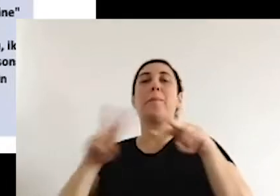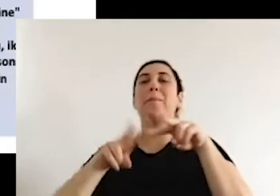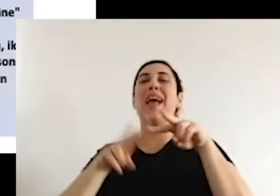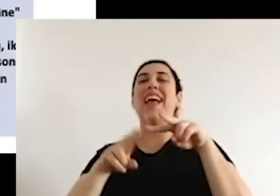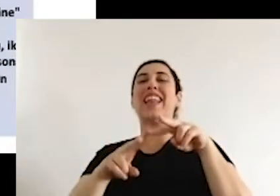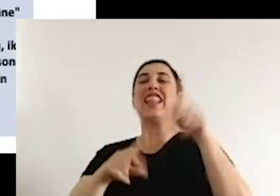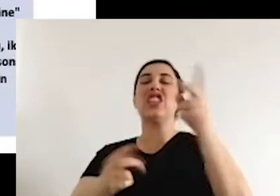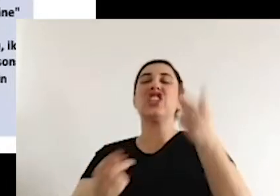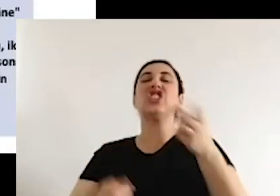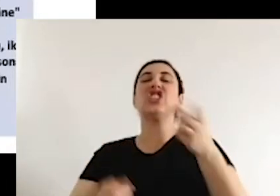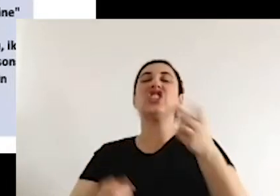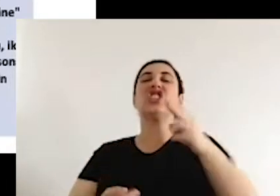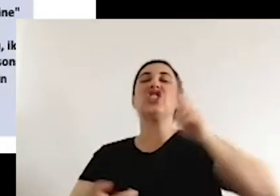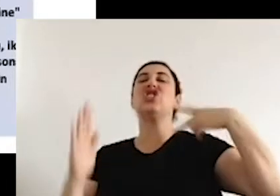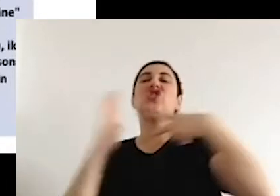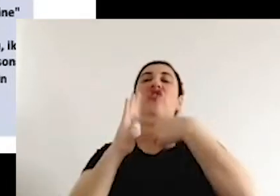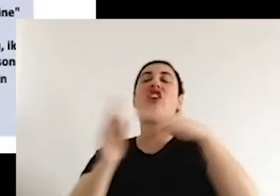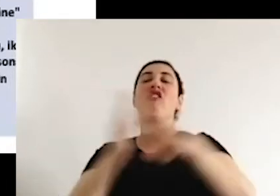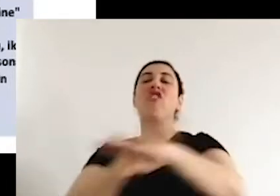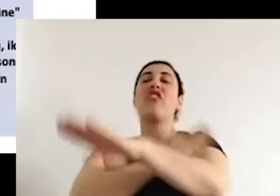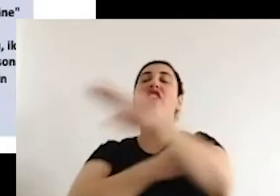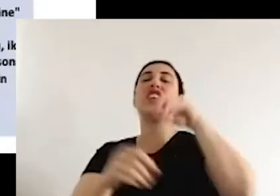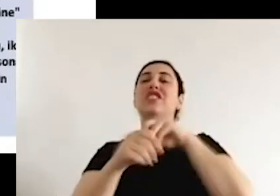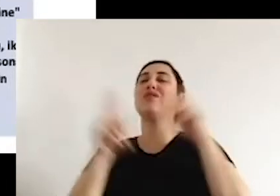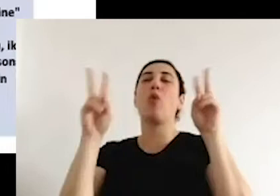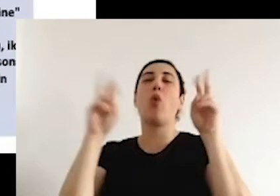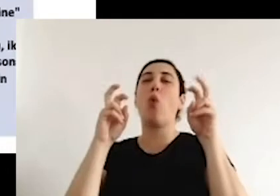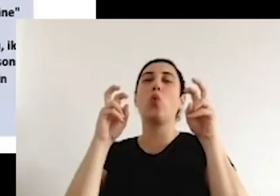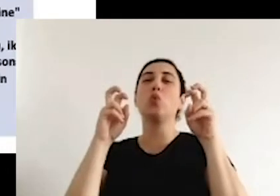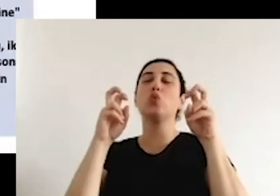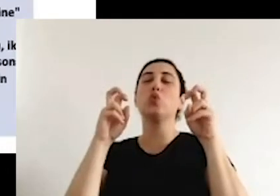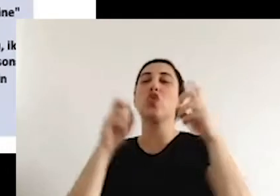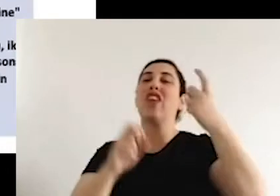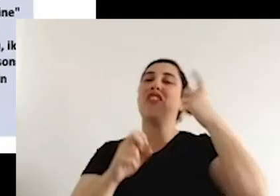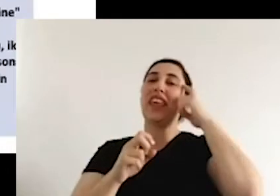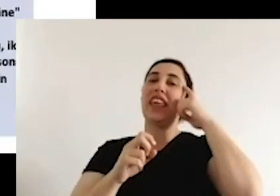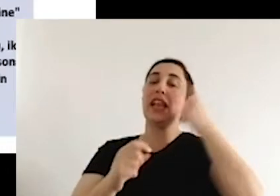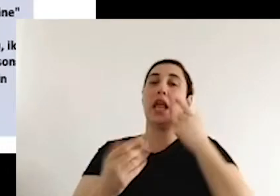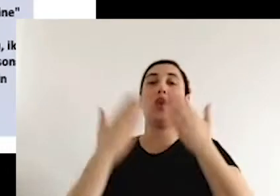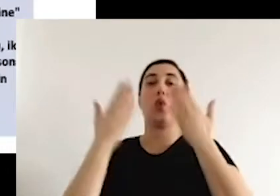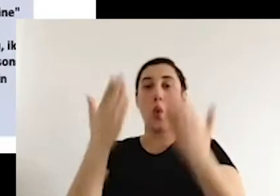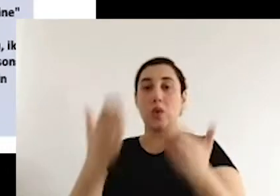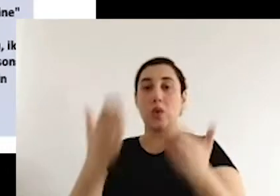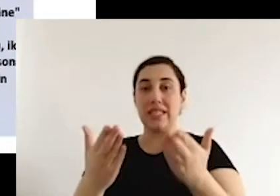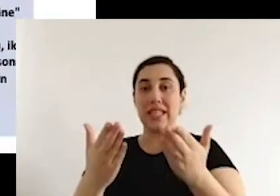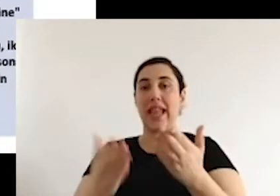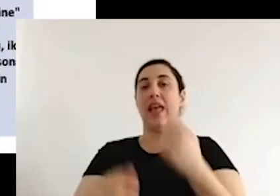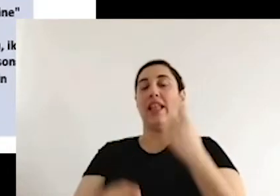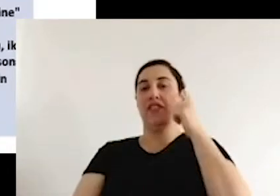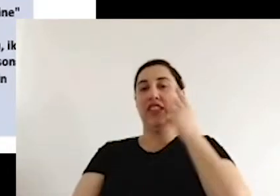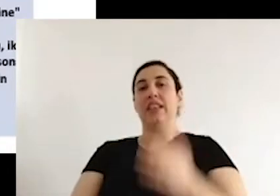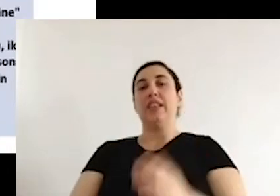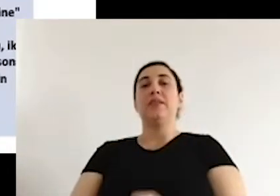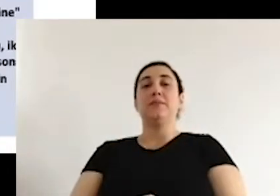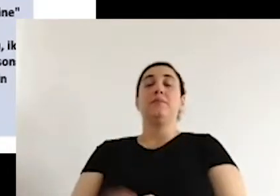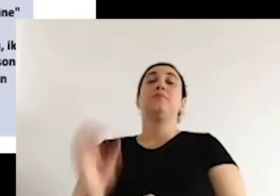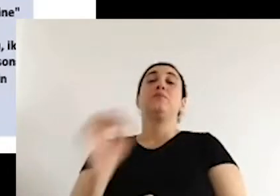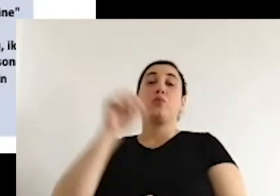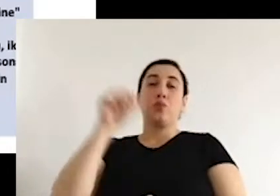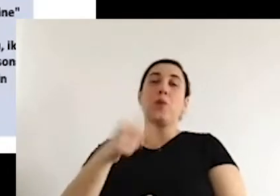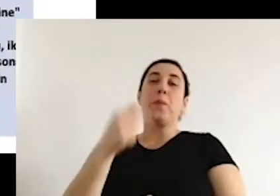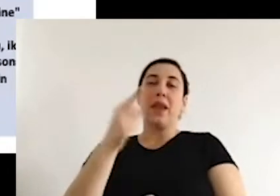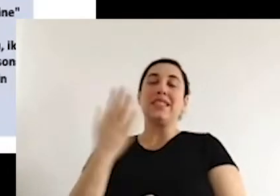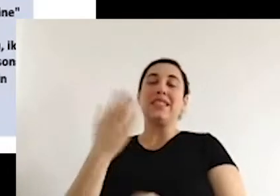dual citizenship. And she said that they have to make a choice. They're either Algerian or French,